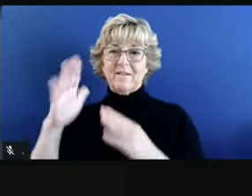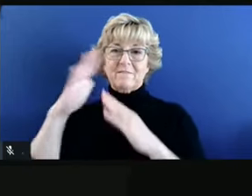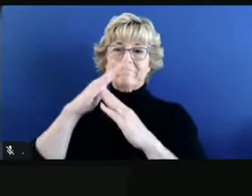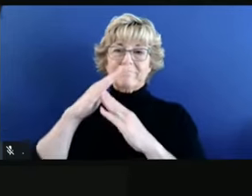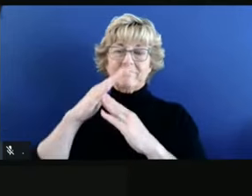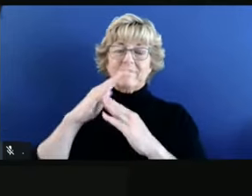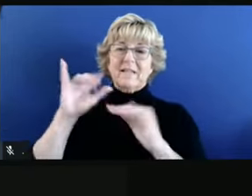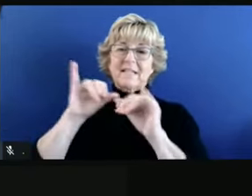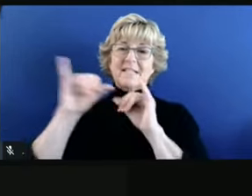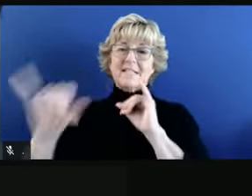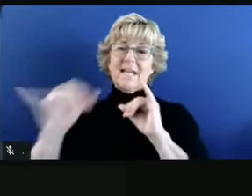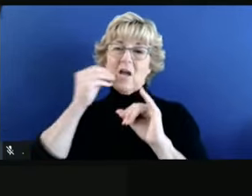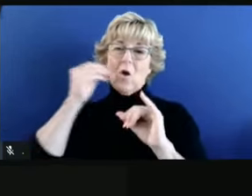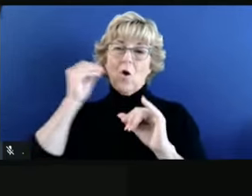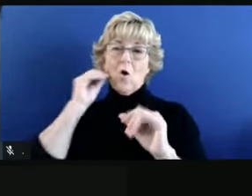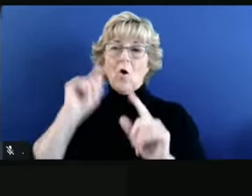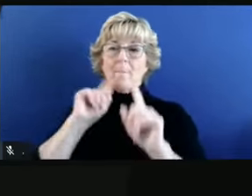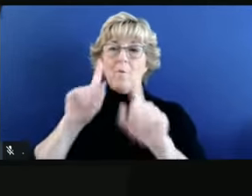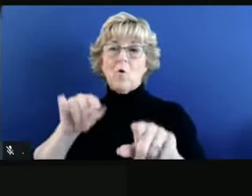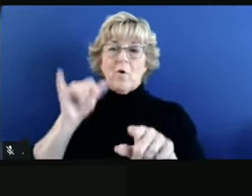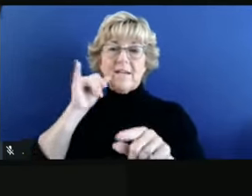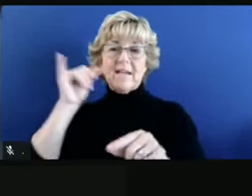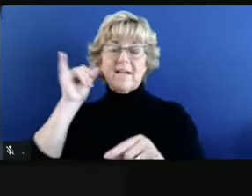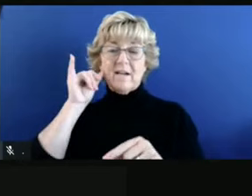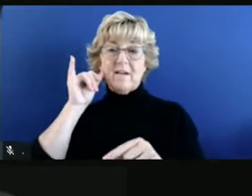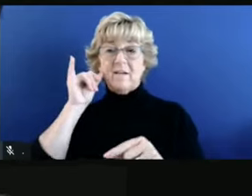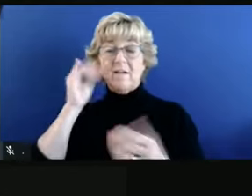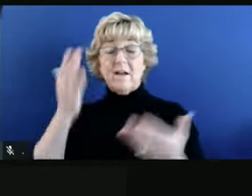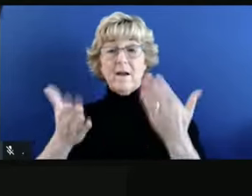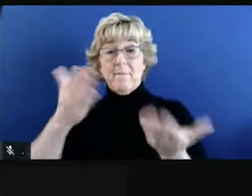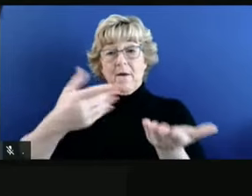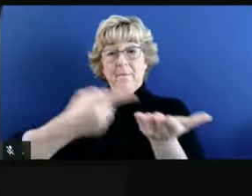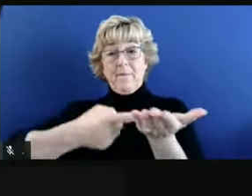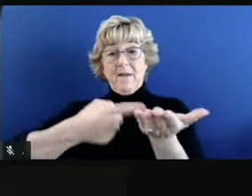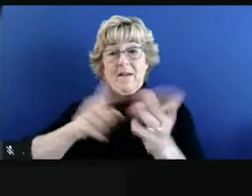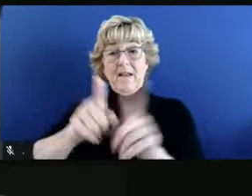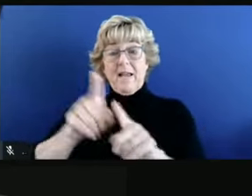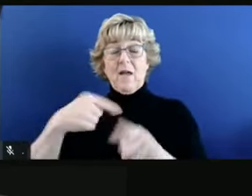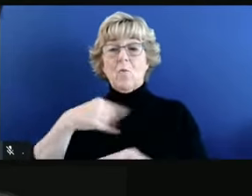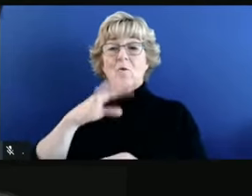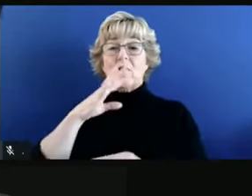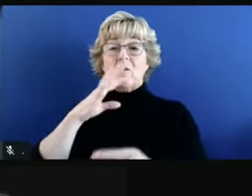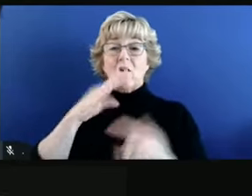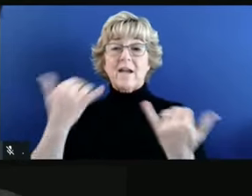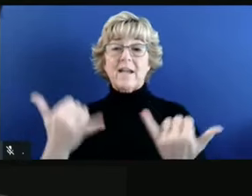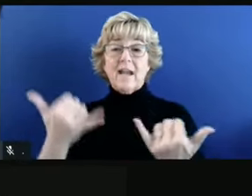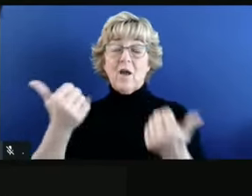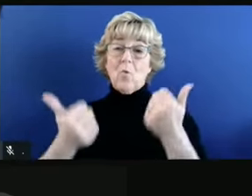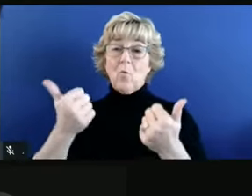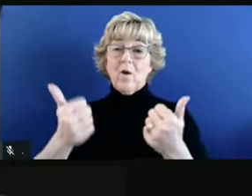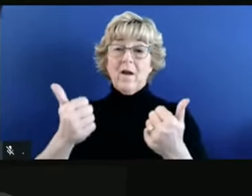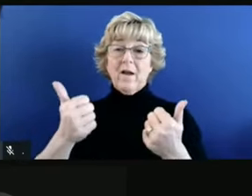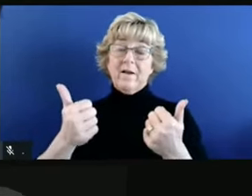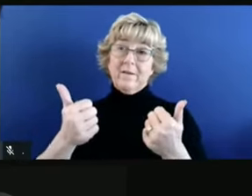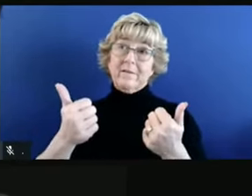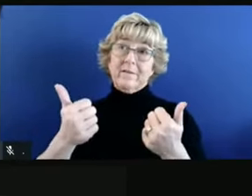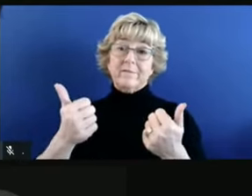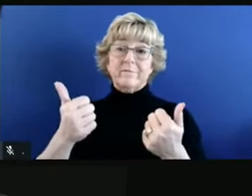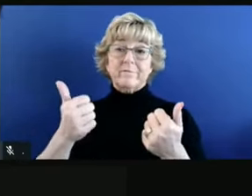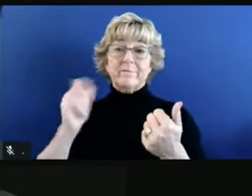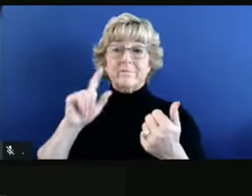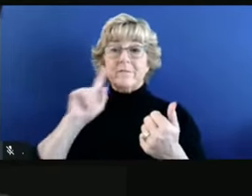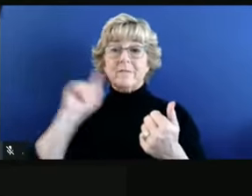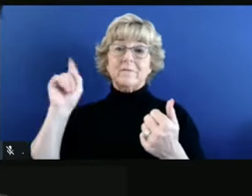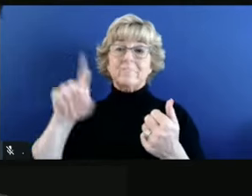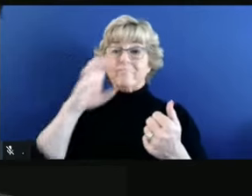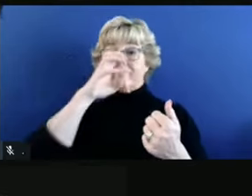order yesterday. And they are probably discussing that as we speak about whether another stay-at-home